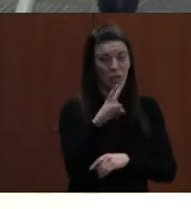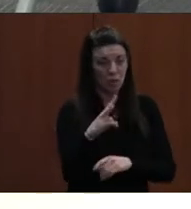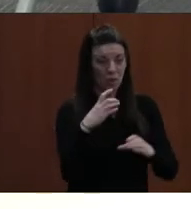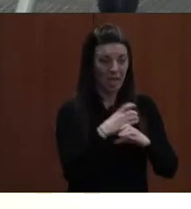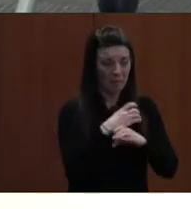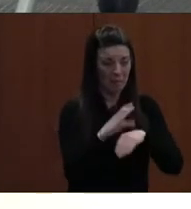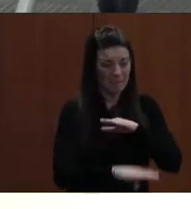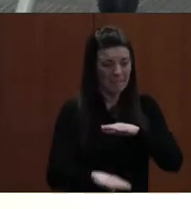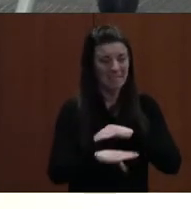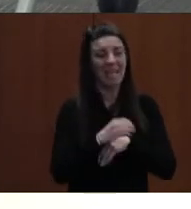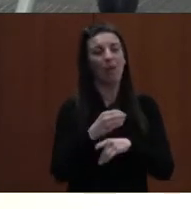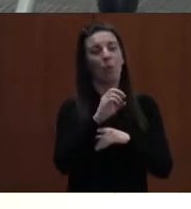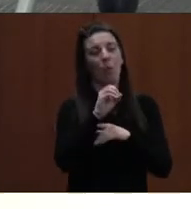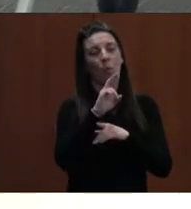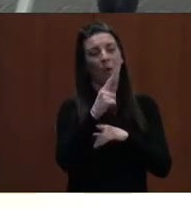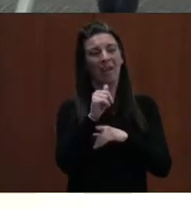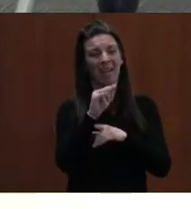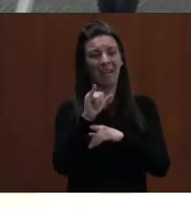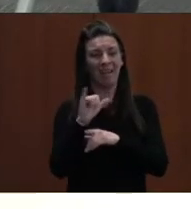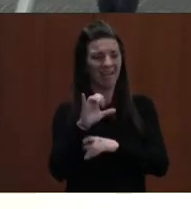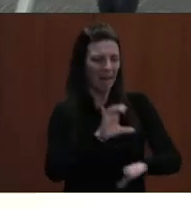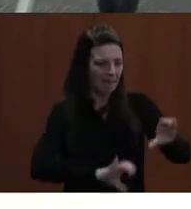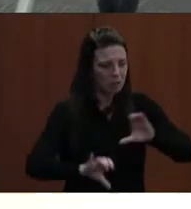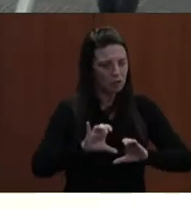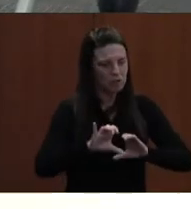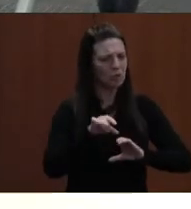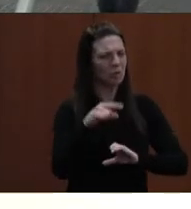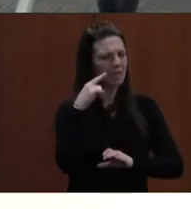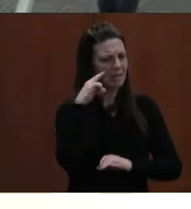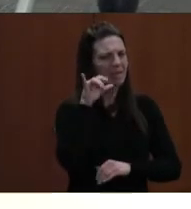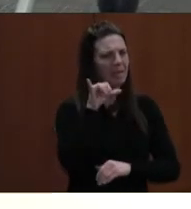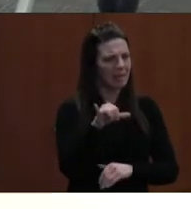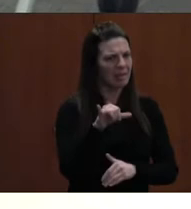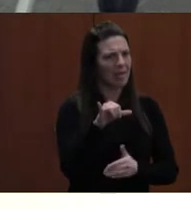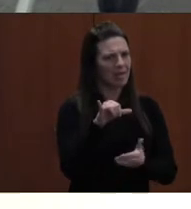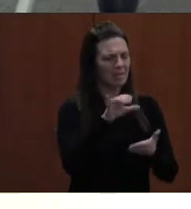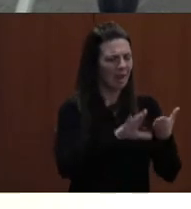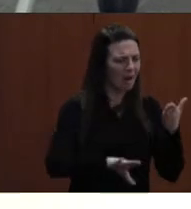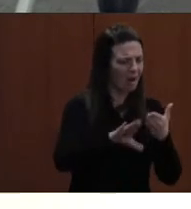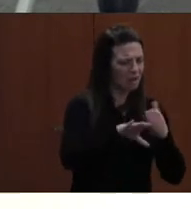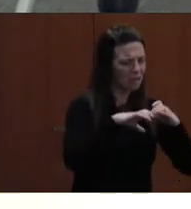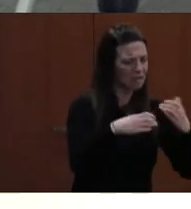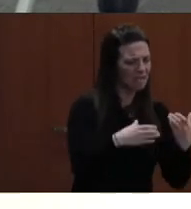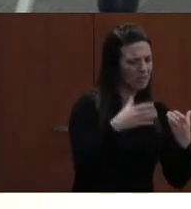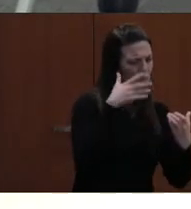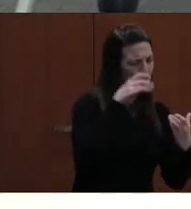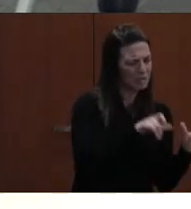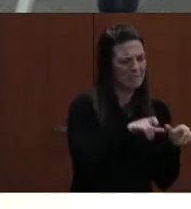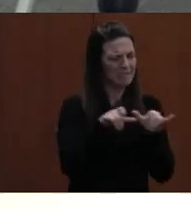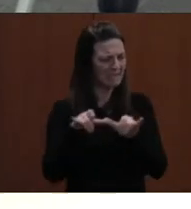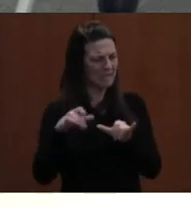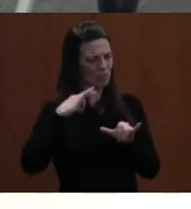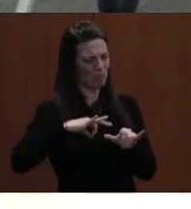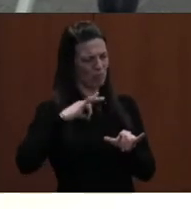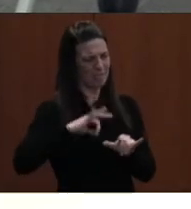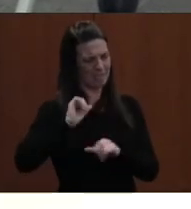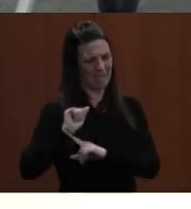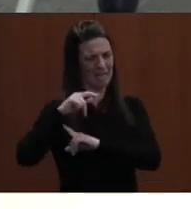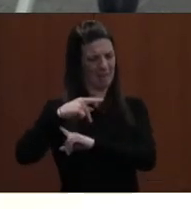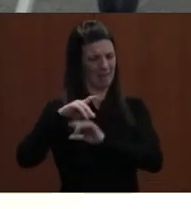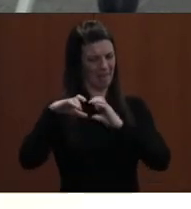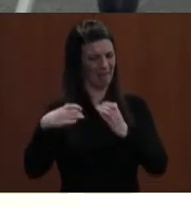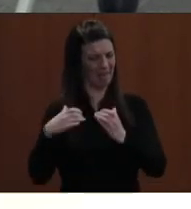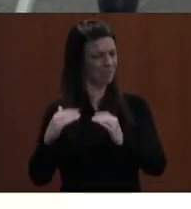and Organic Chemistry, to name a few. Now you'd think that a college-level class would be weighted on the same scale as AP classes considering that AP classes are often described